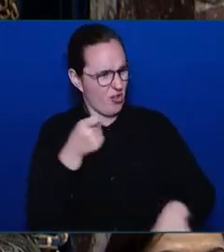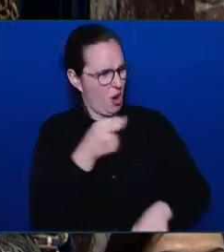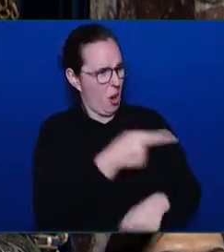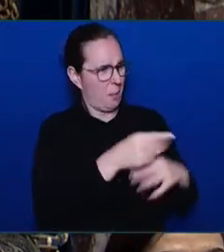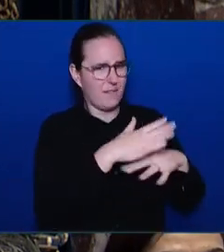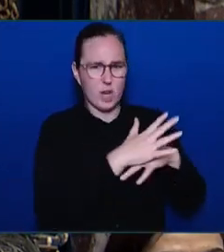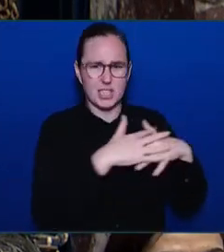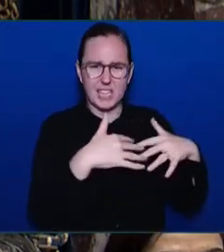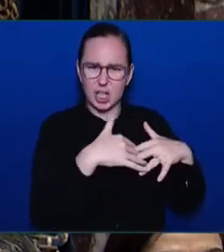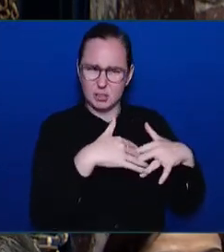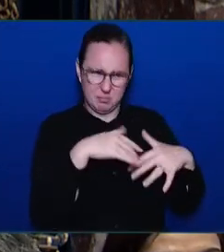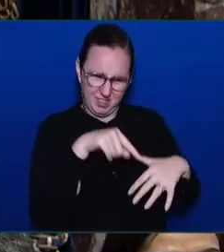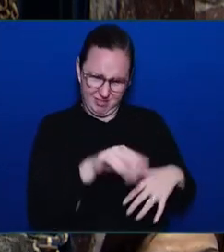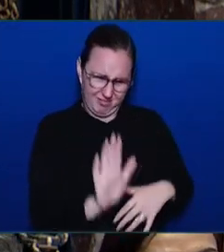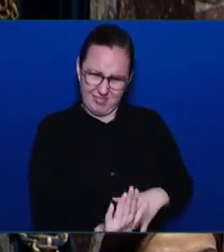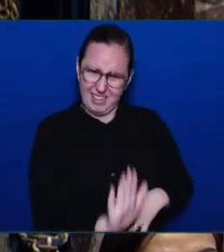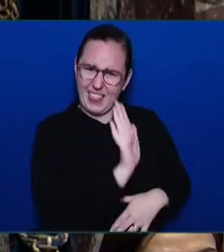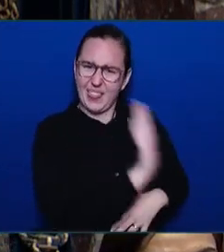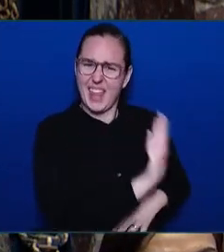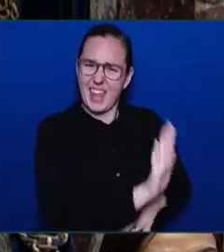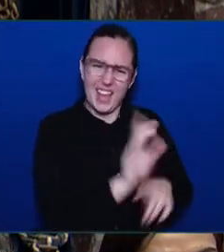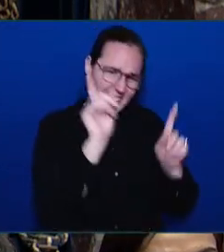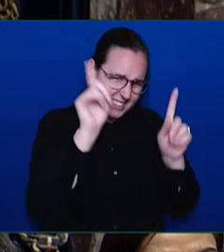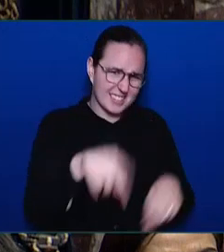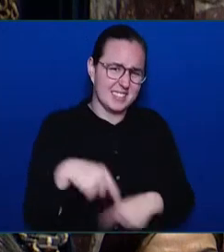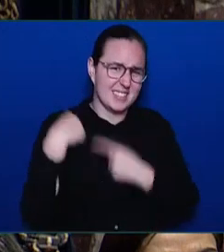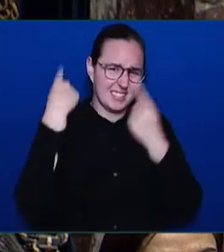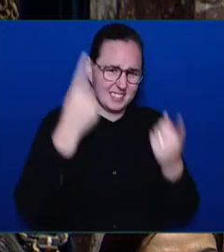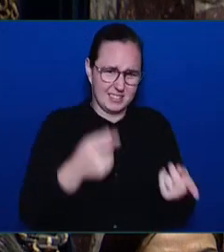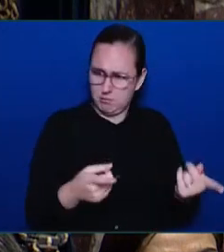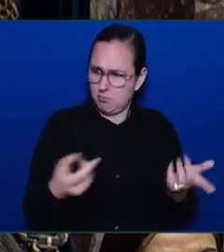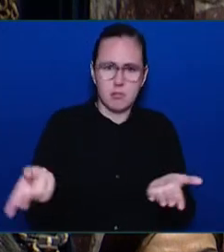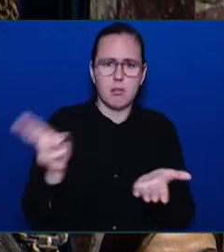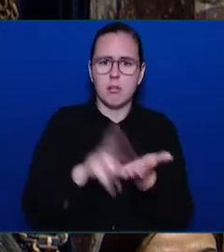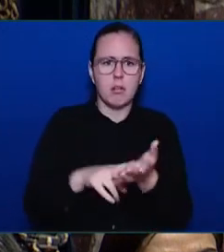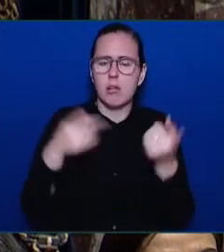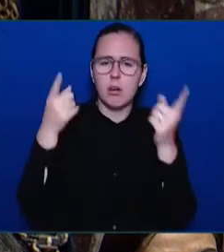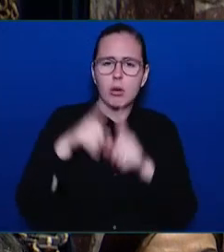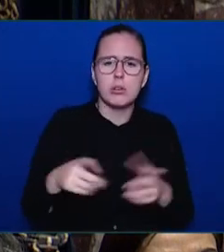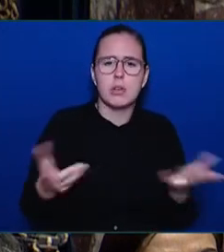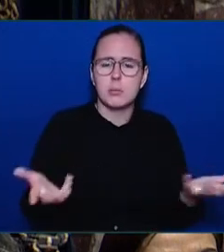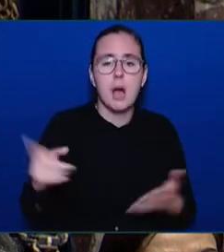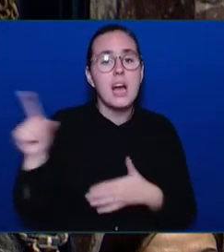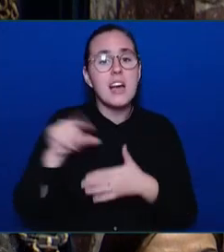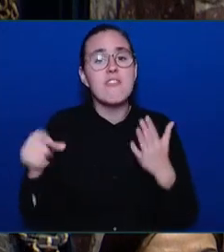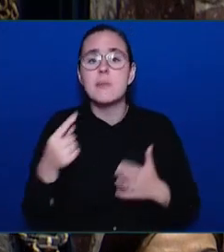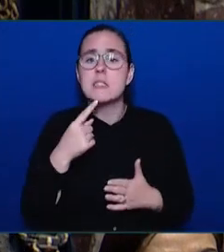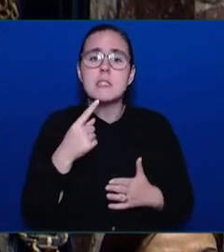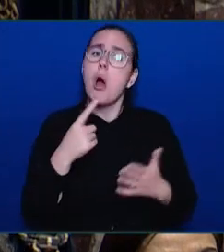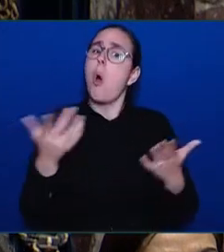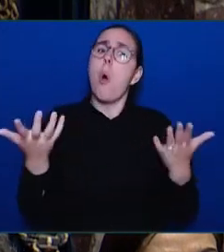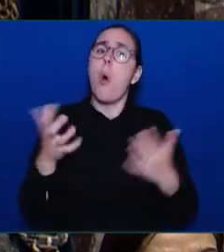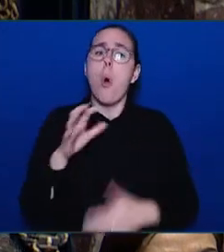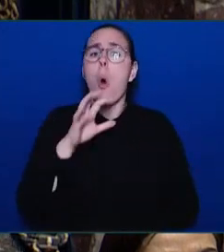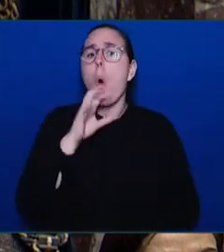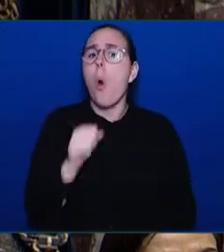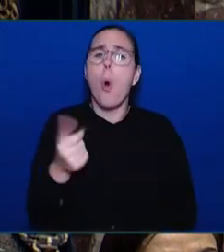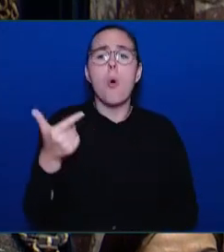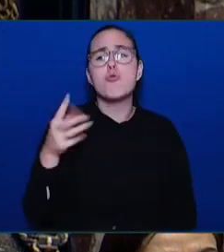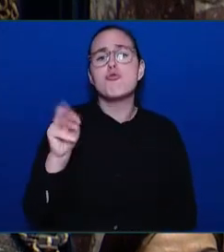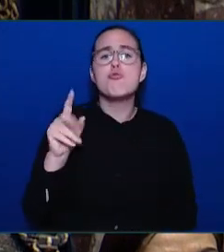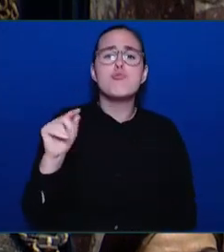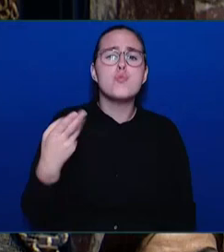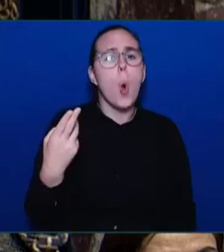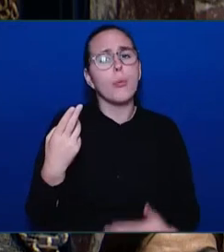This government promises to protect old growth, but they are clear-cutting the territory that the chiefs of the Kukutl and the Mumm-Tagila